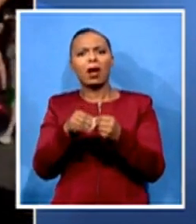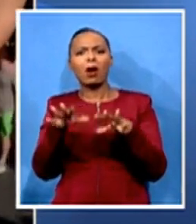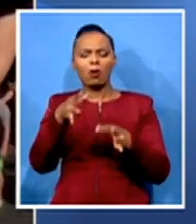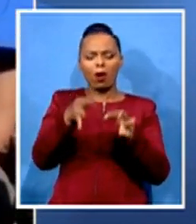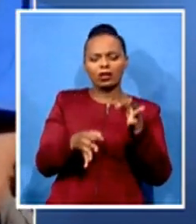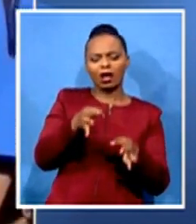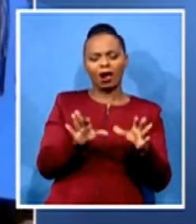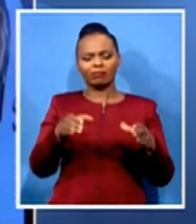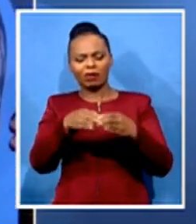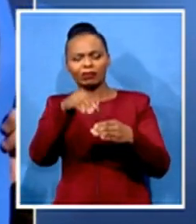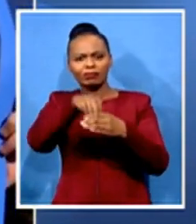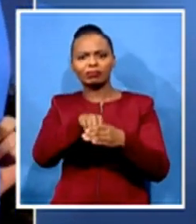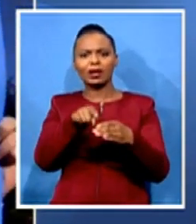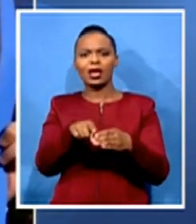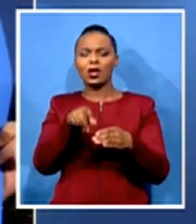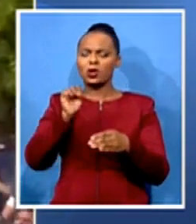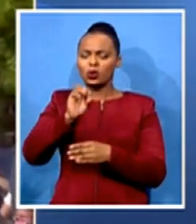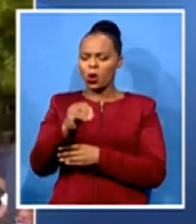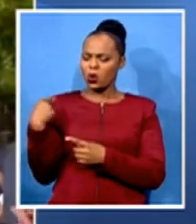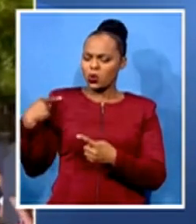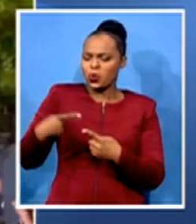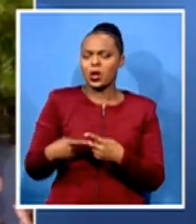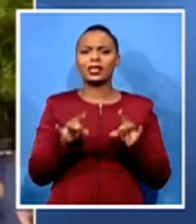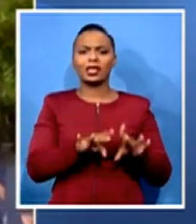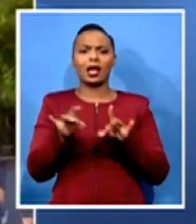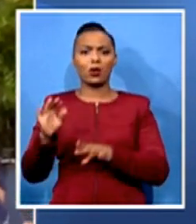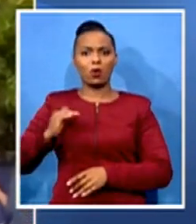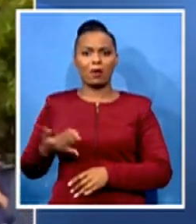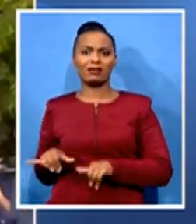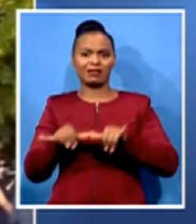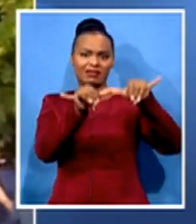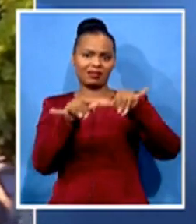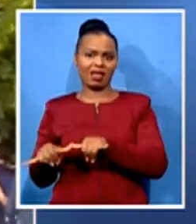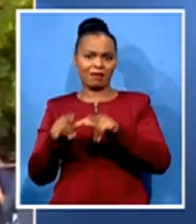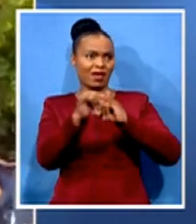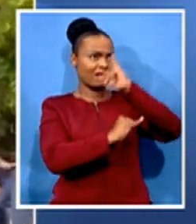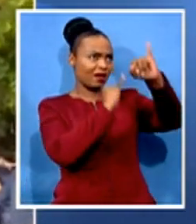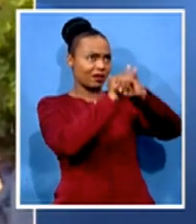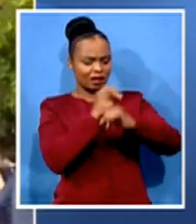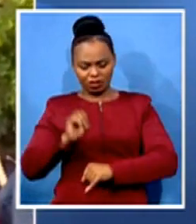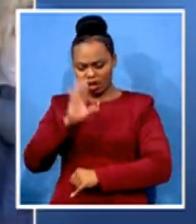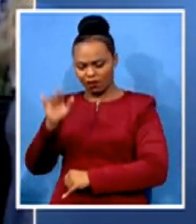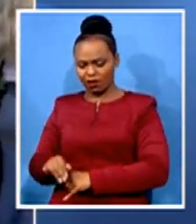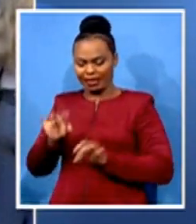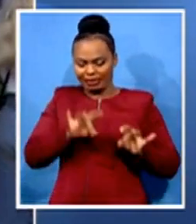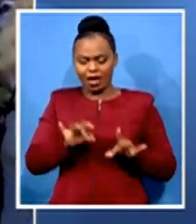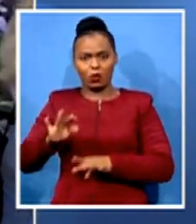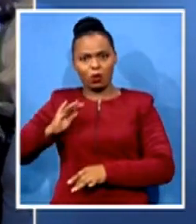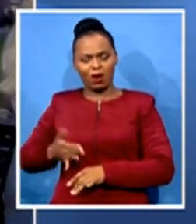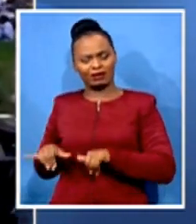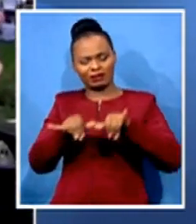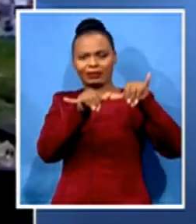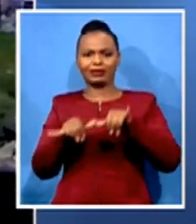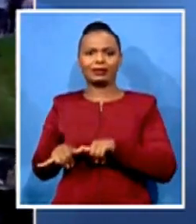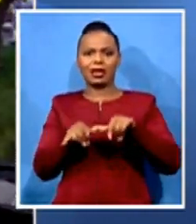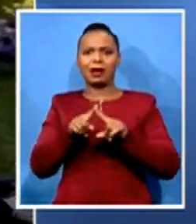are similar. But it's said that today in South Africa, we seem to be regressing. On